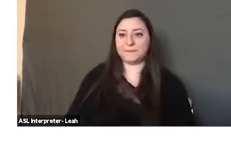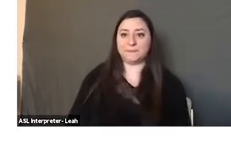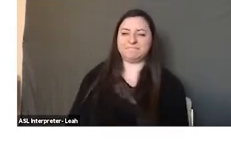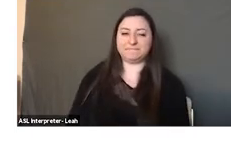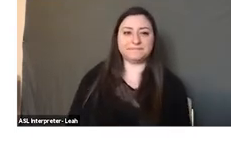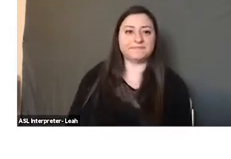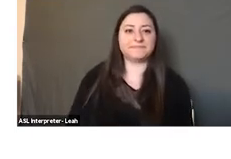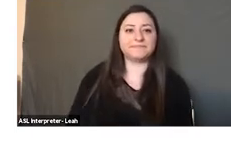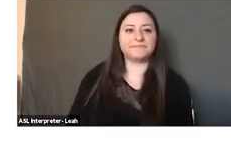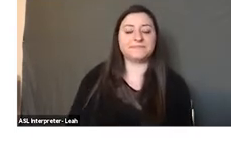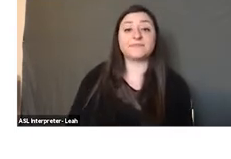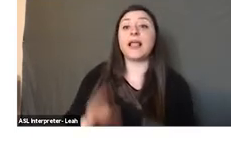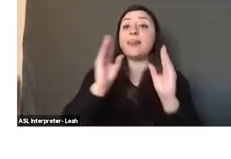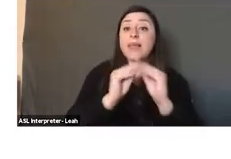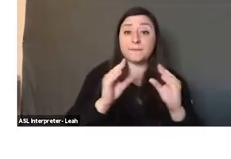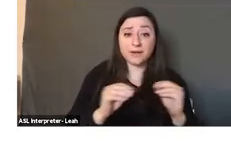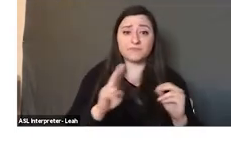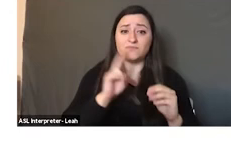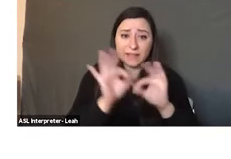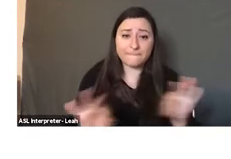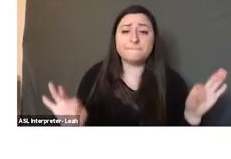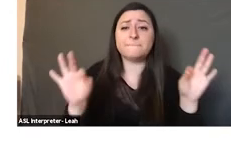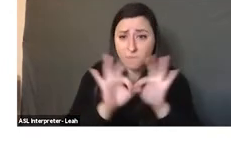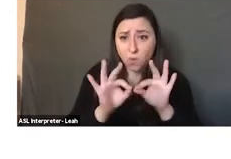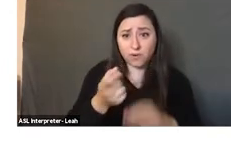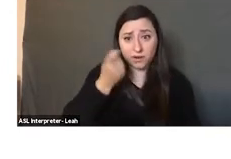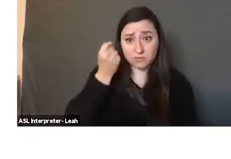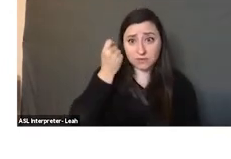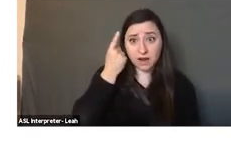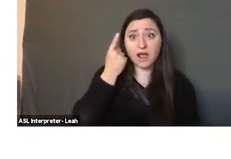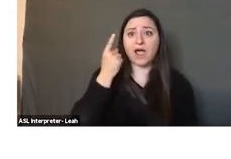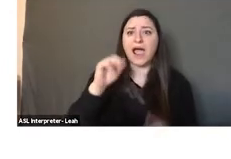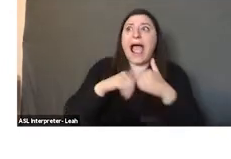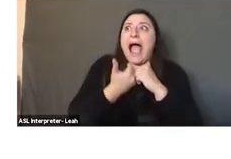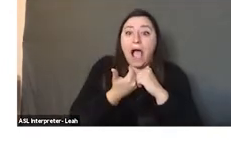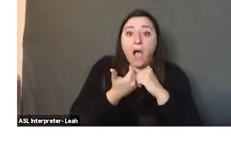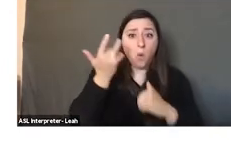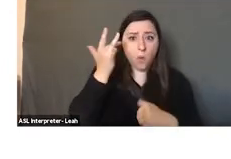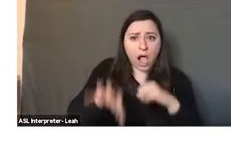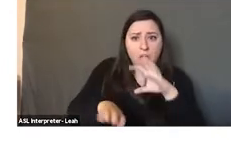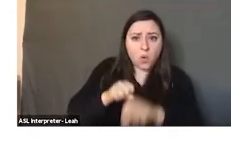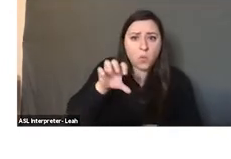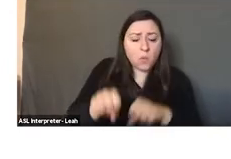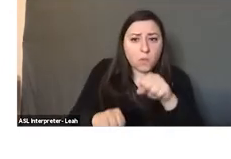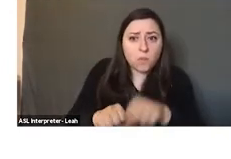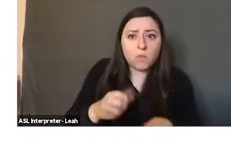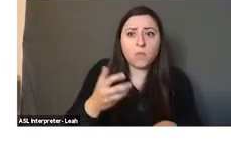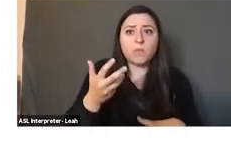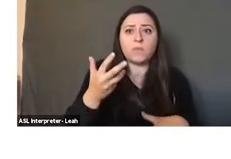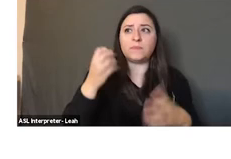I'm sorry. The case of Lebanon is very important to understand how colonialism and